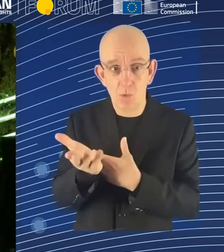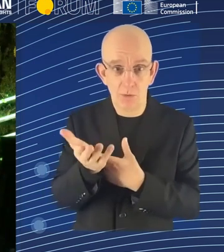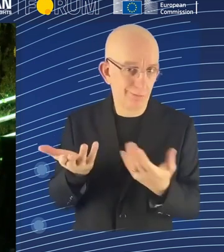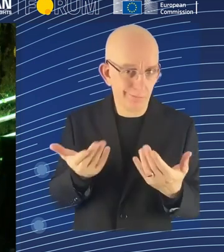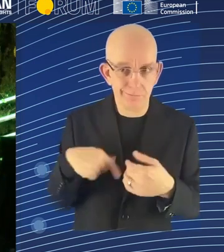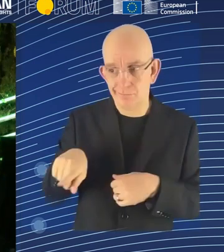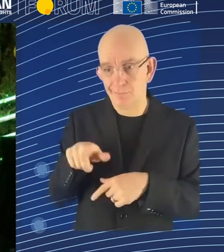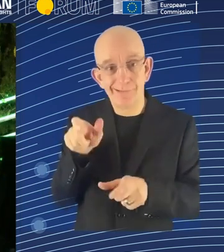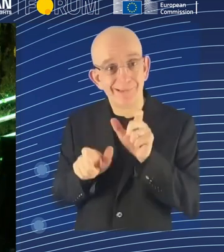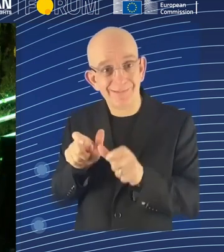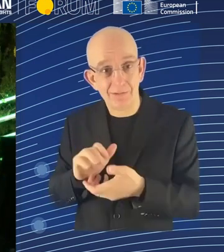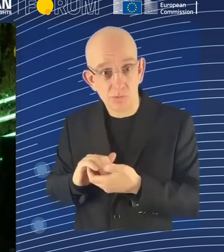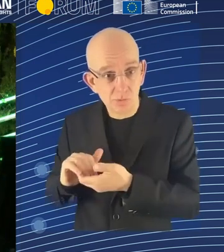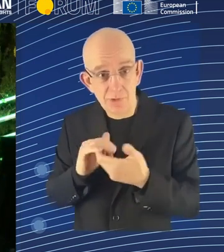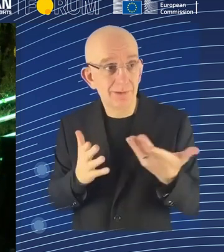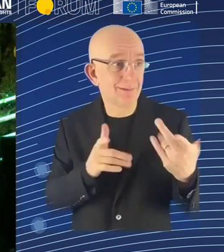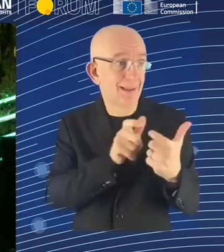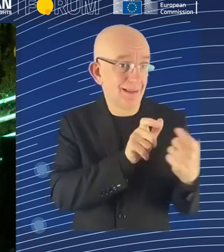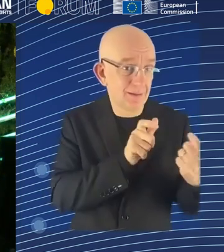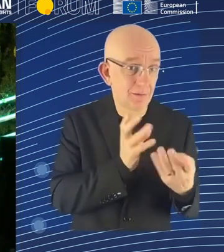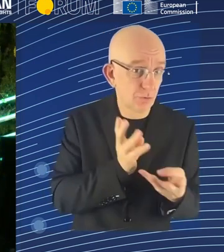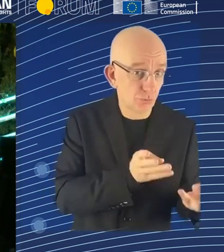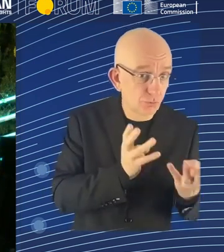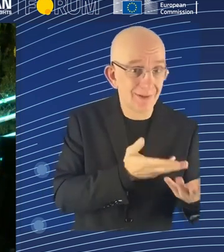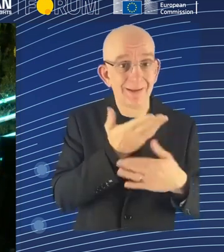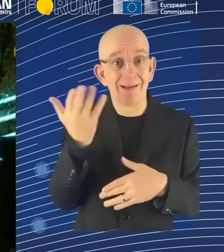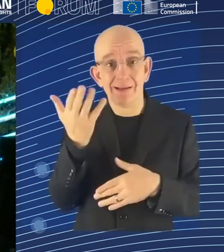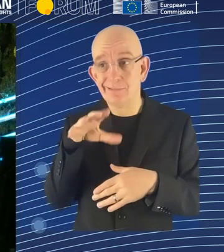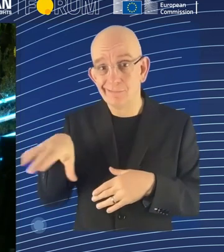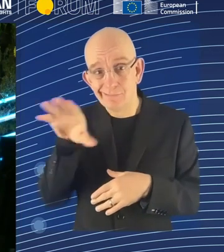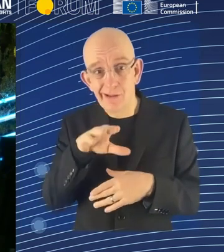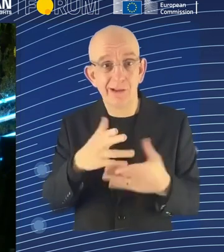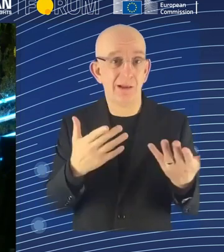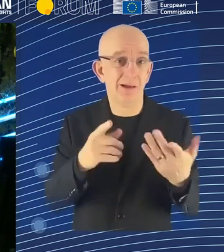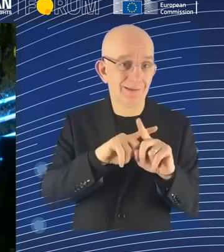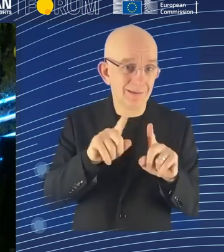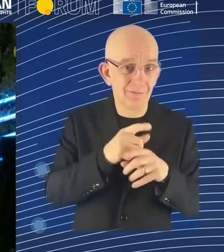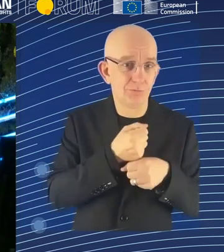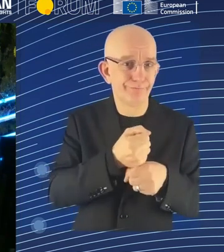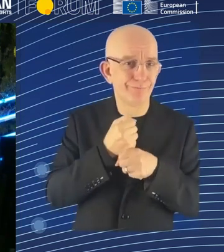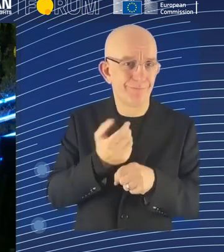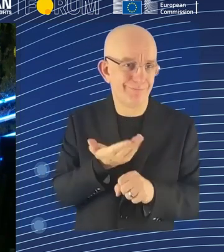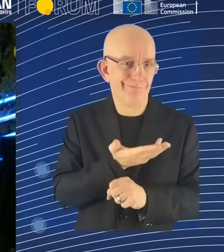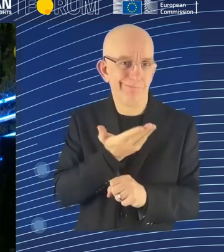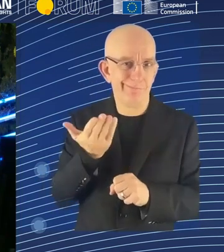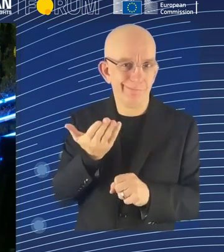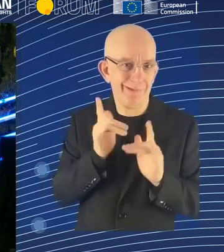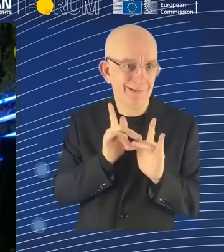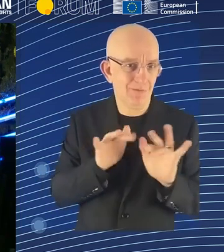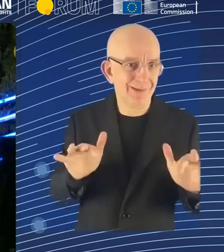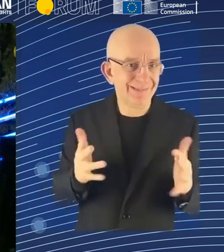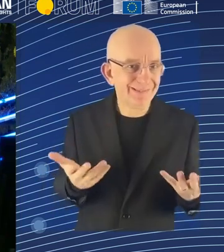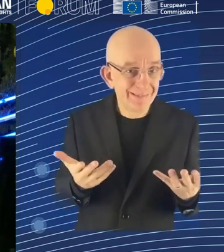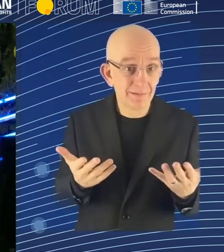what we, I think one of the risks is that we create a global framework that is kind of end up